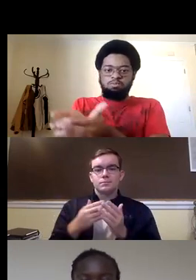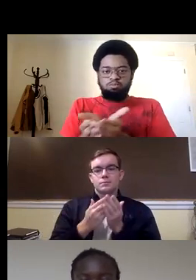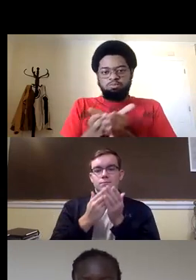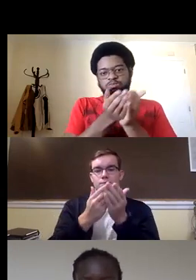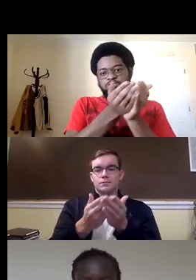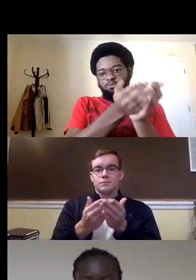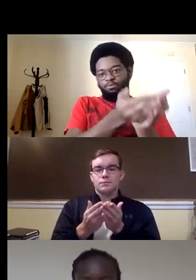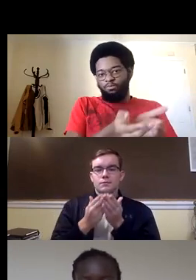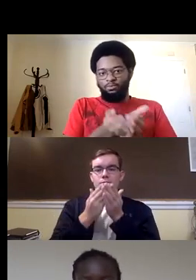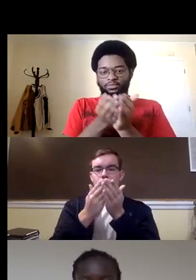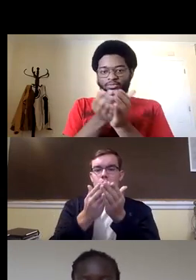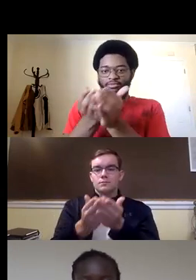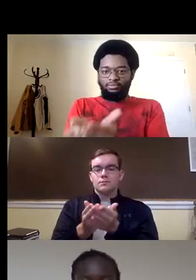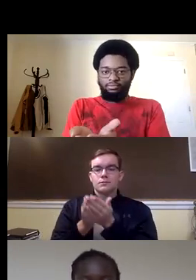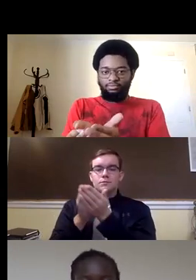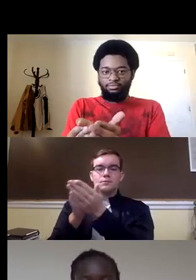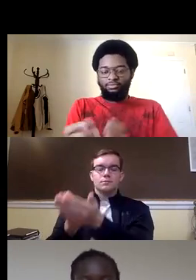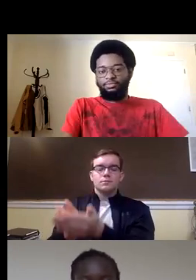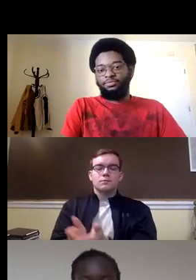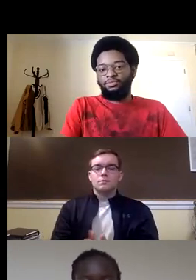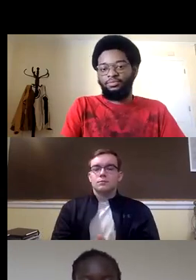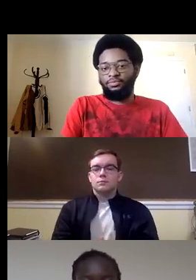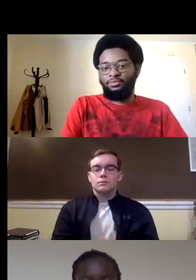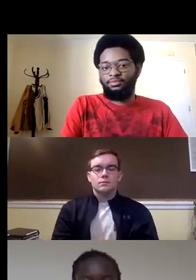and this is a sign for cruise or boat